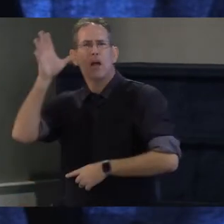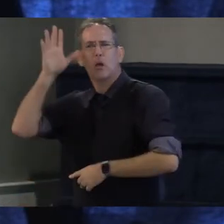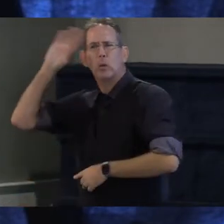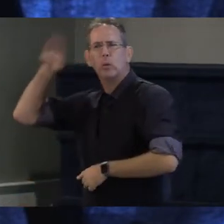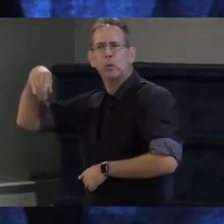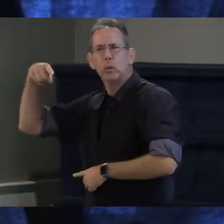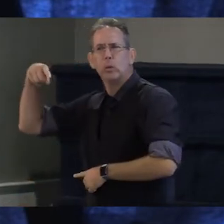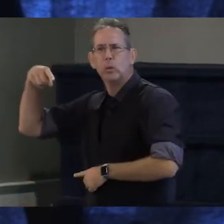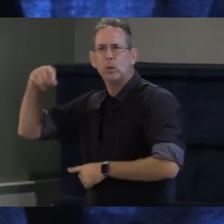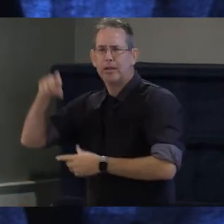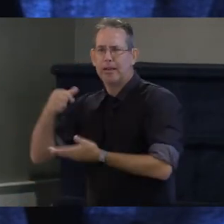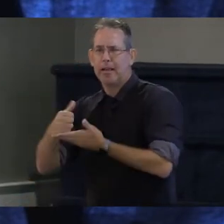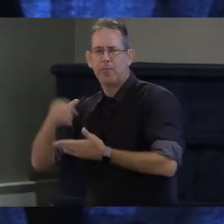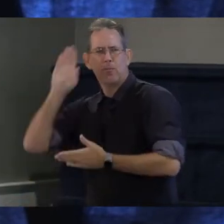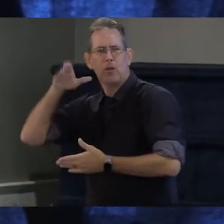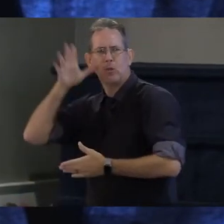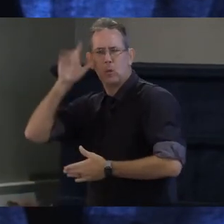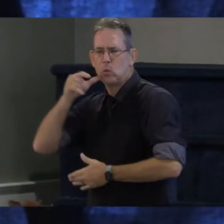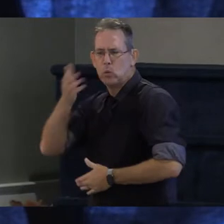Period.